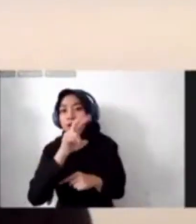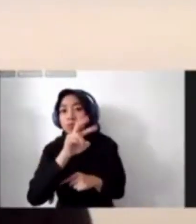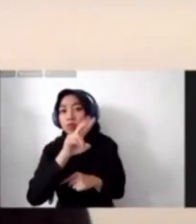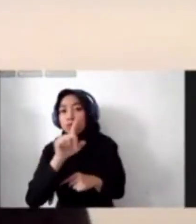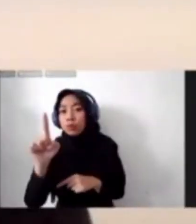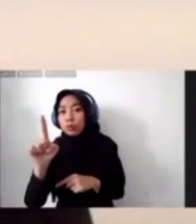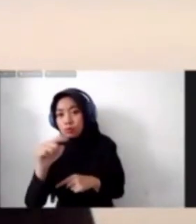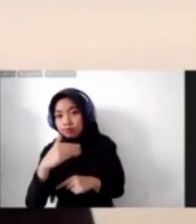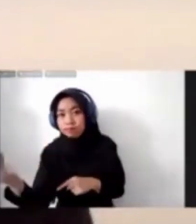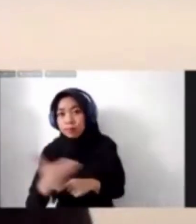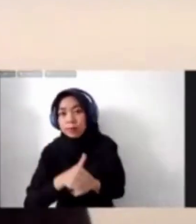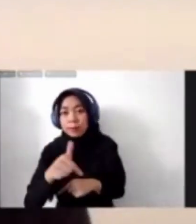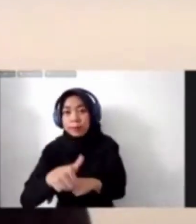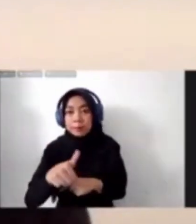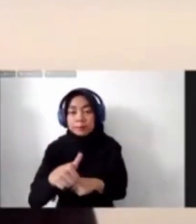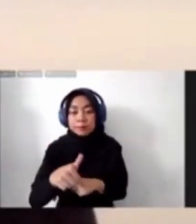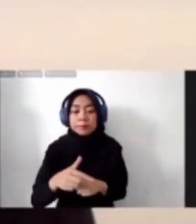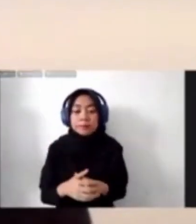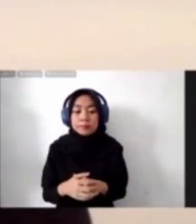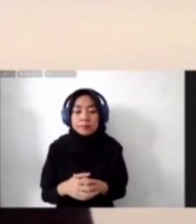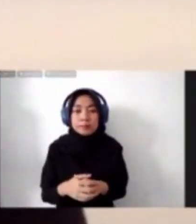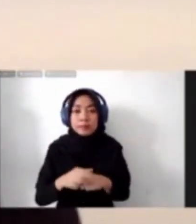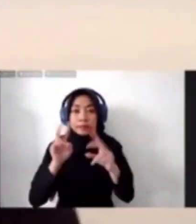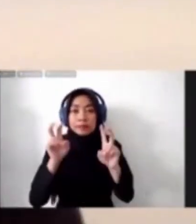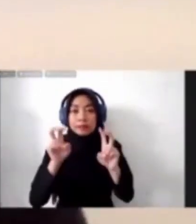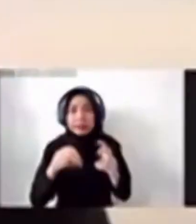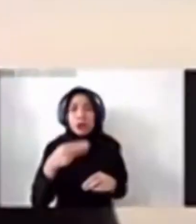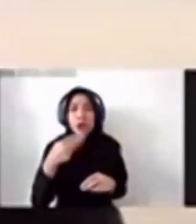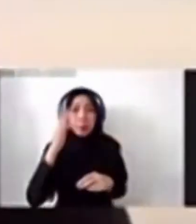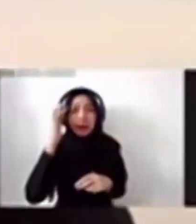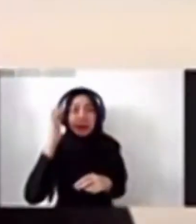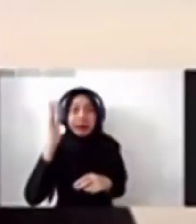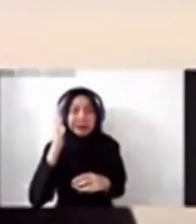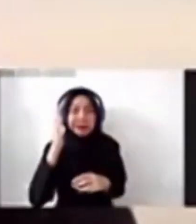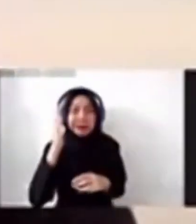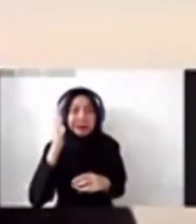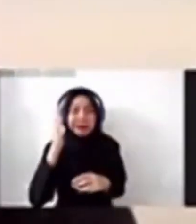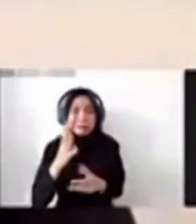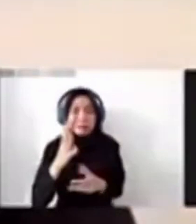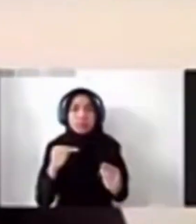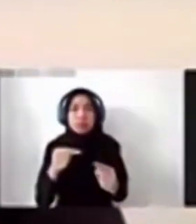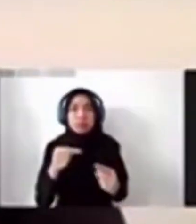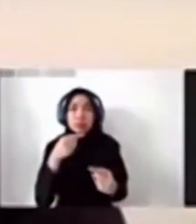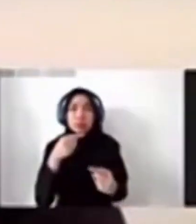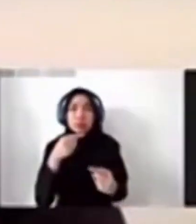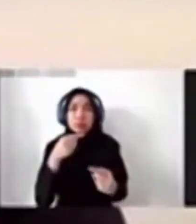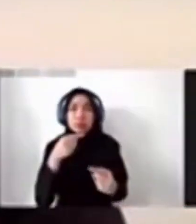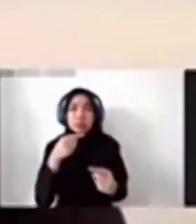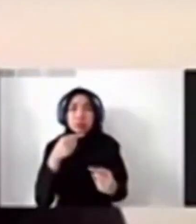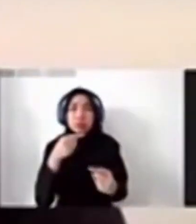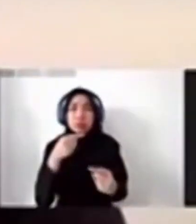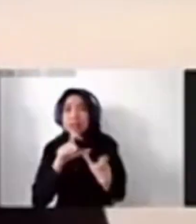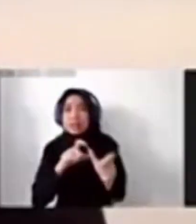Design, which bears the title of Fostering Creative Economy for Sustainable Development. And thank you very